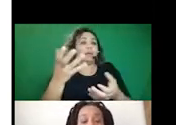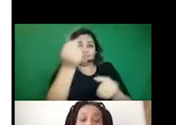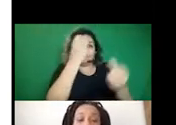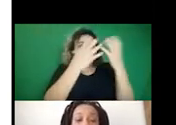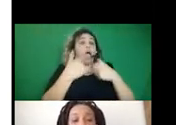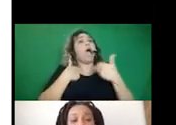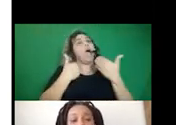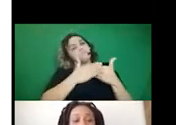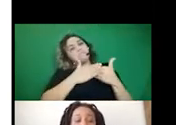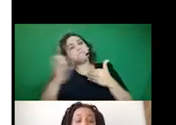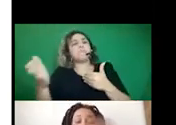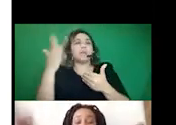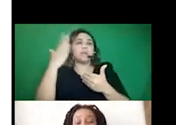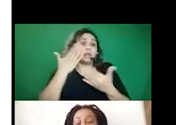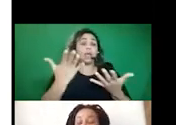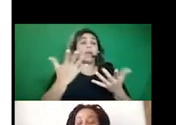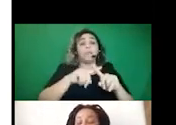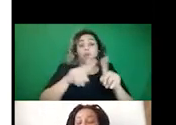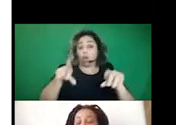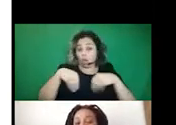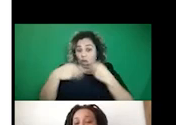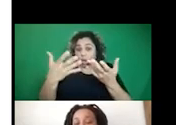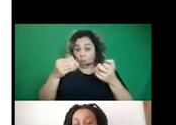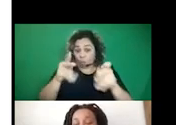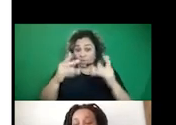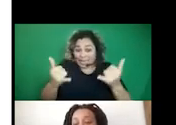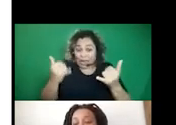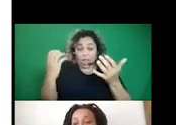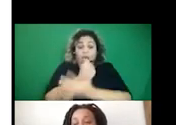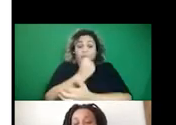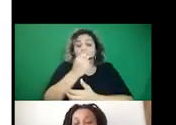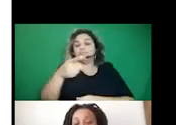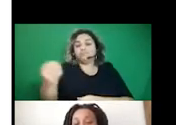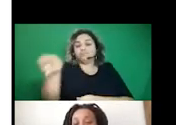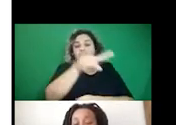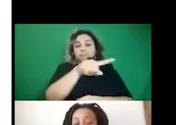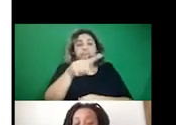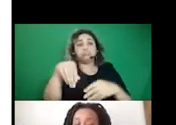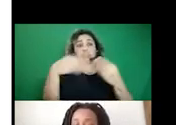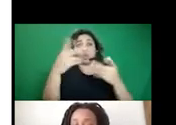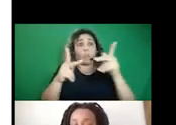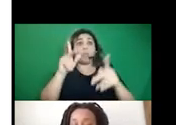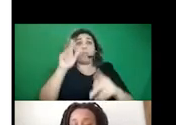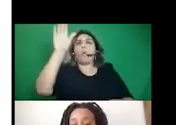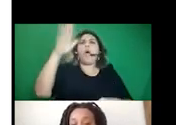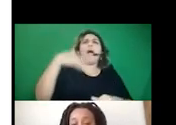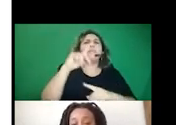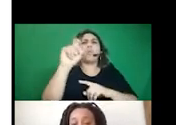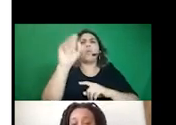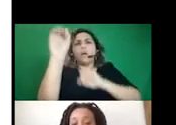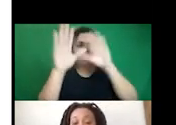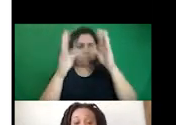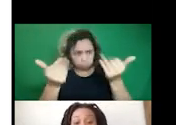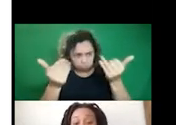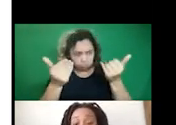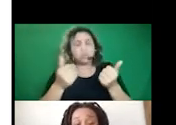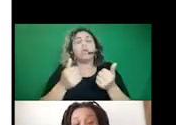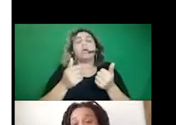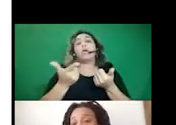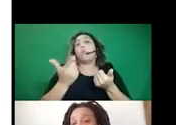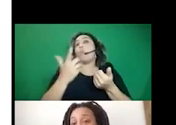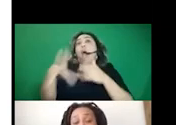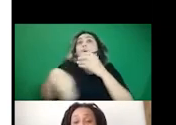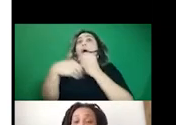move with these sorts of things, but I do want to open it up and just, you know, make space for people who have questions or want to add